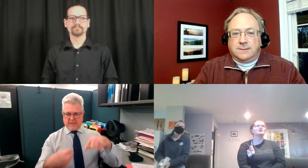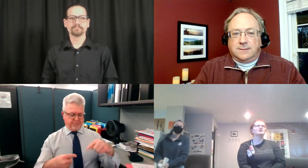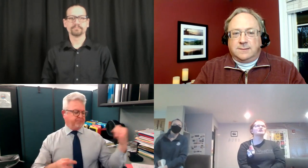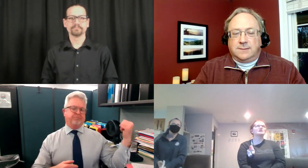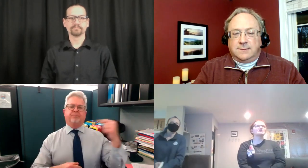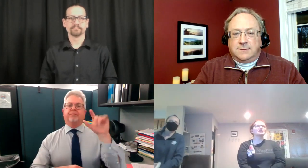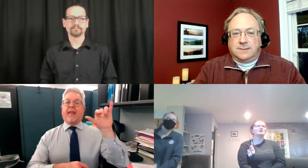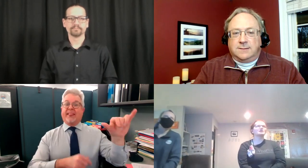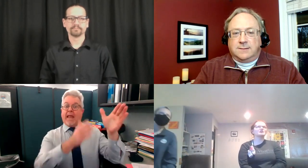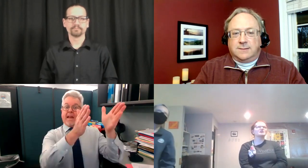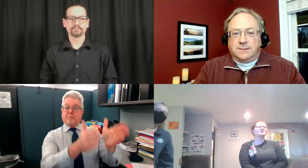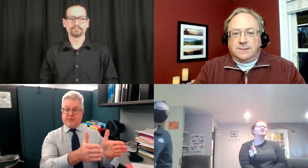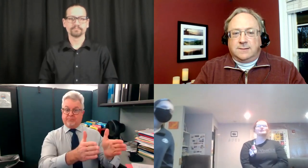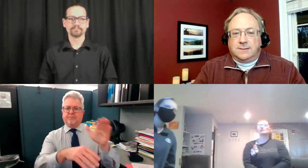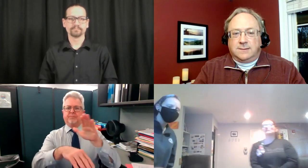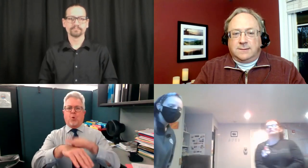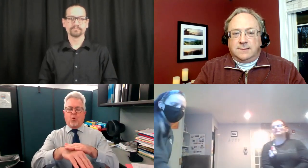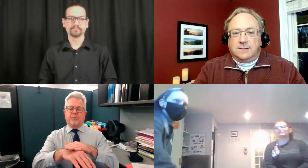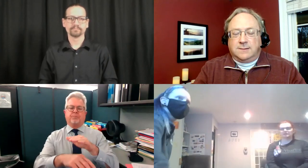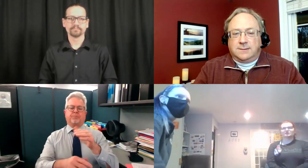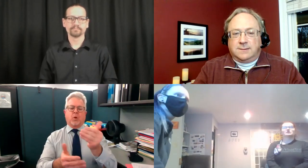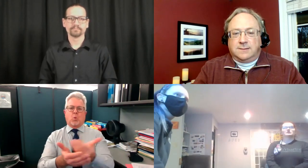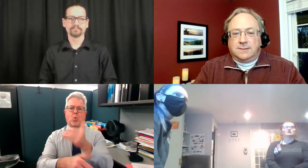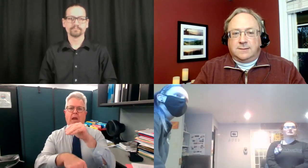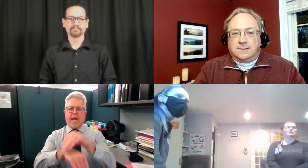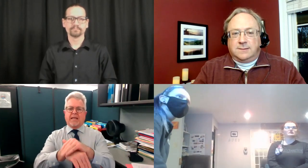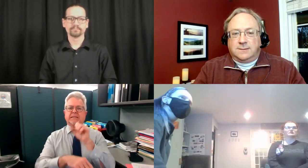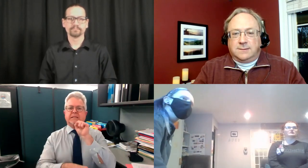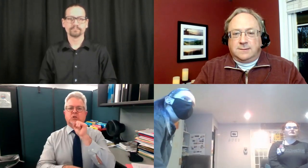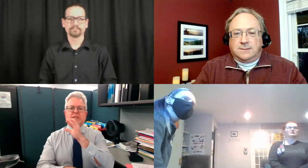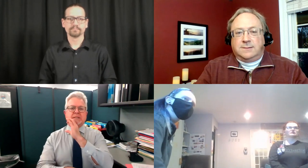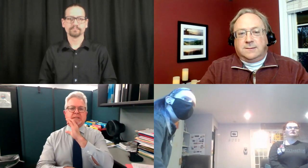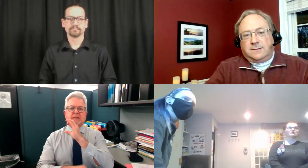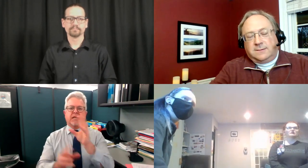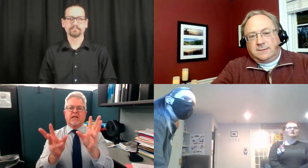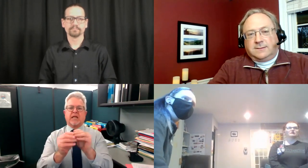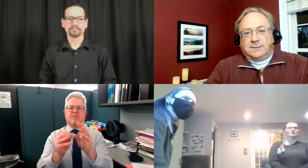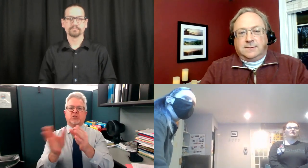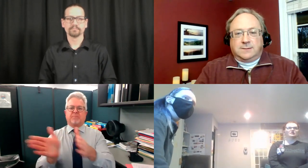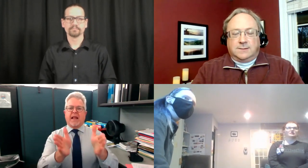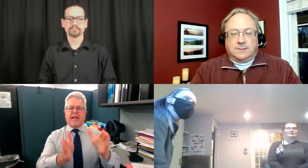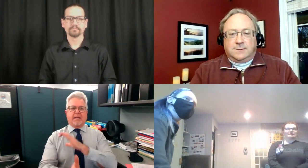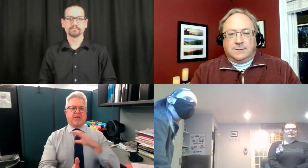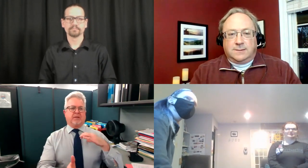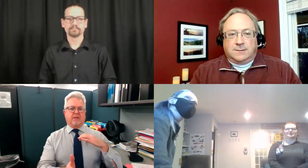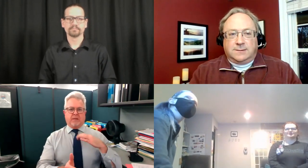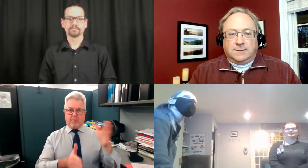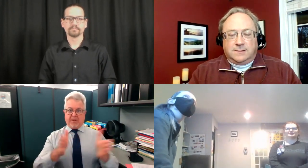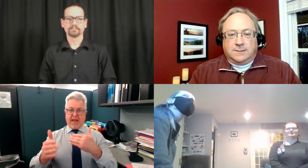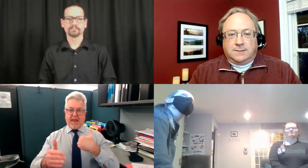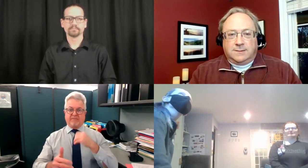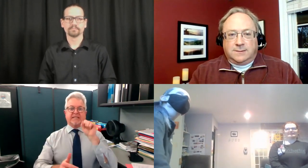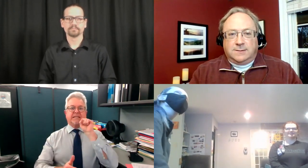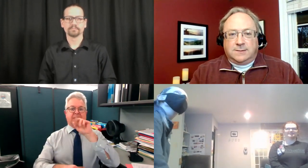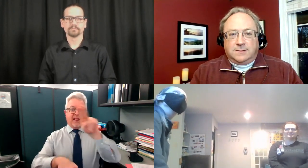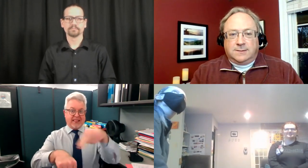and mike bears saying that someone just sent me an email because they weren't able to attend the meeting okay the new england uh senior